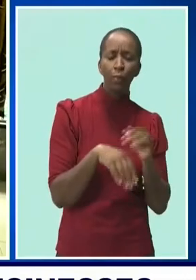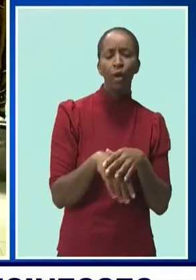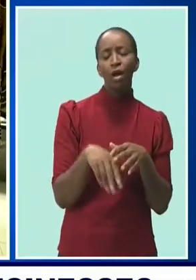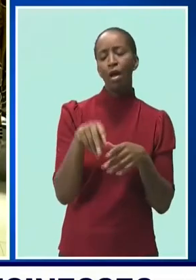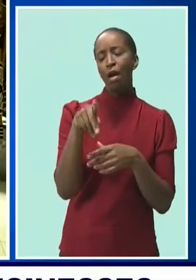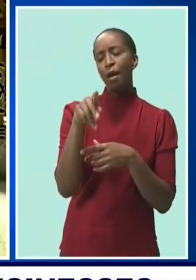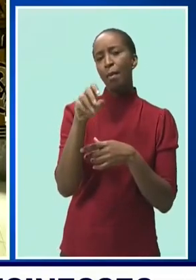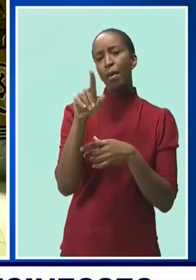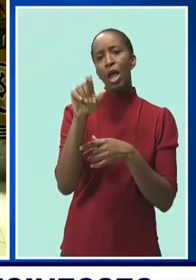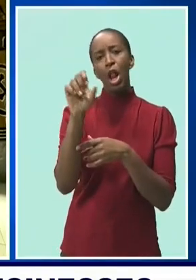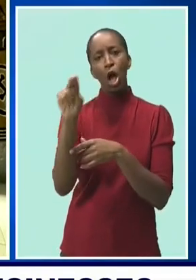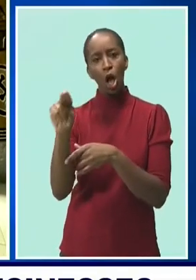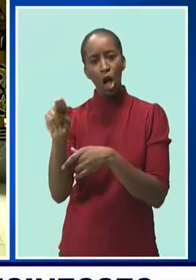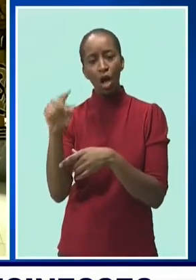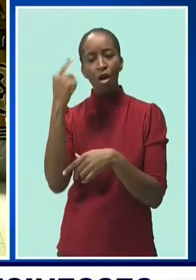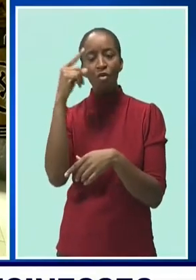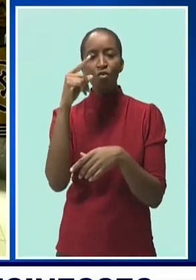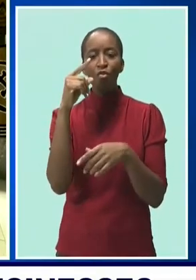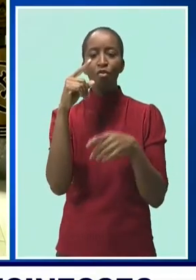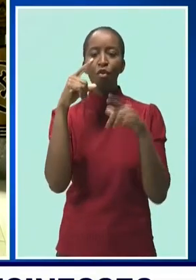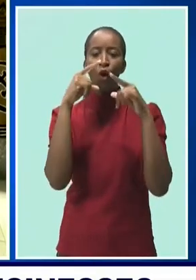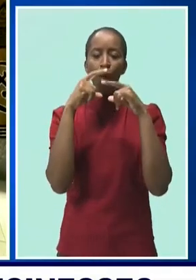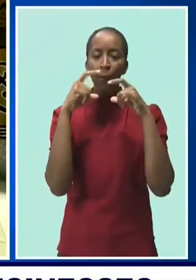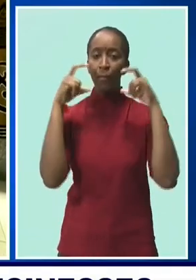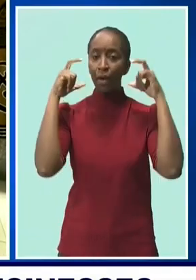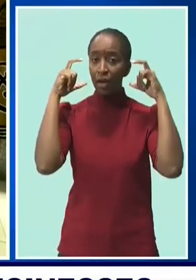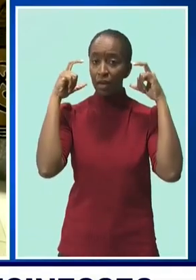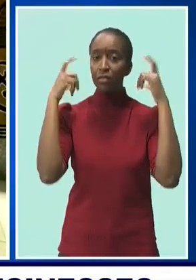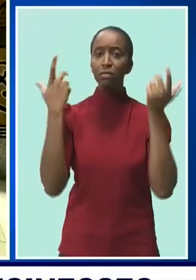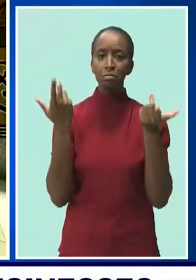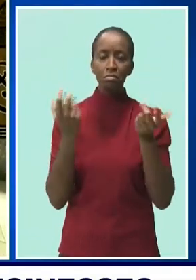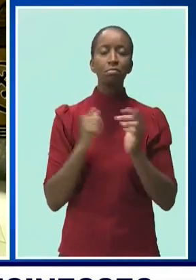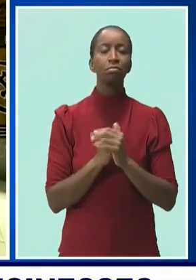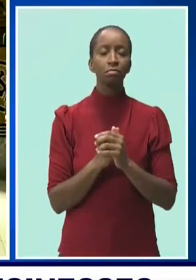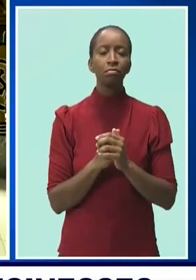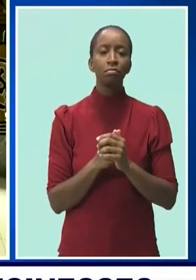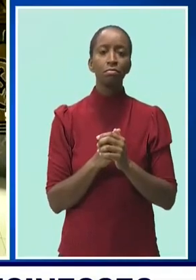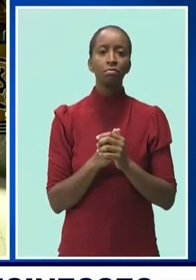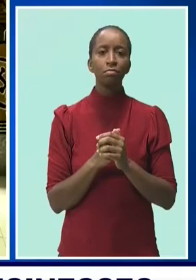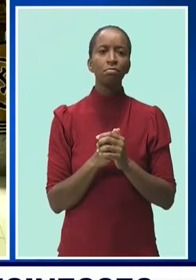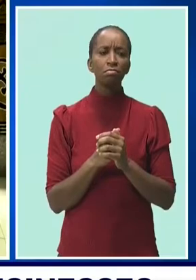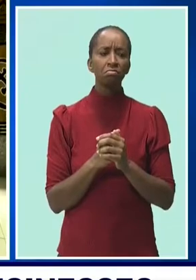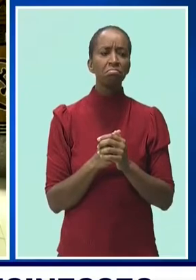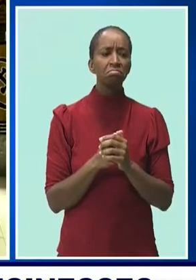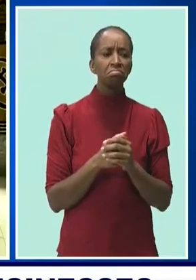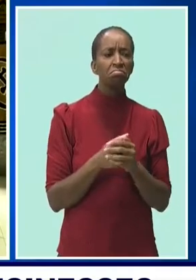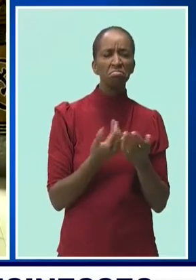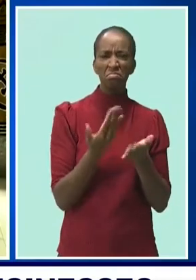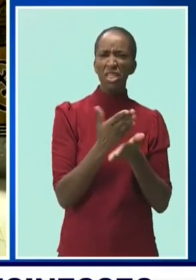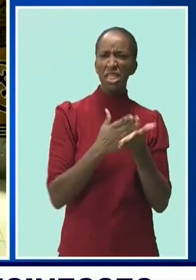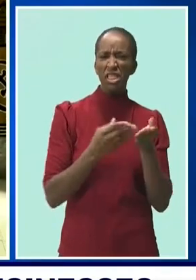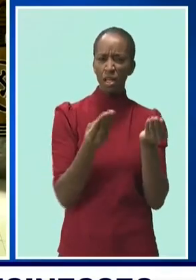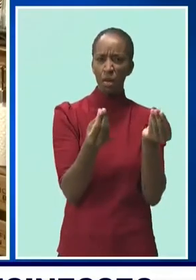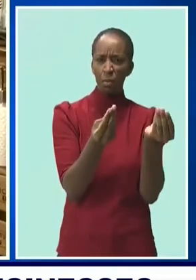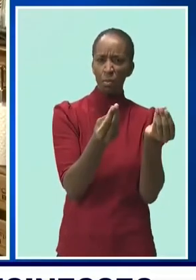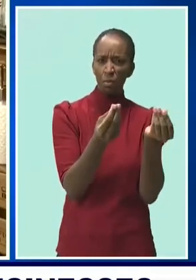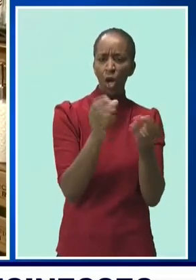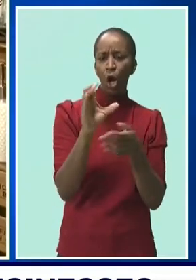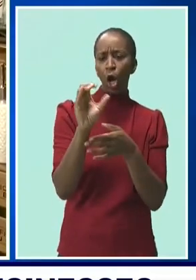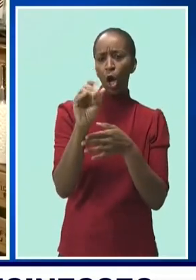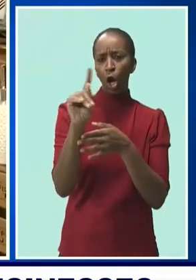for the masks and the cotton, so we have a few fabrics that are selling at this time for the masks.